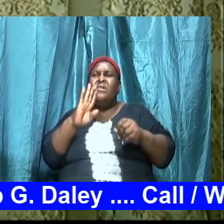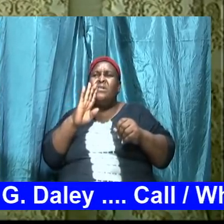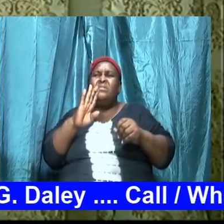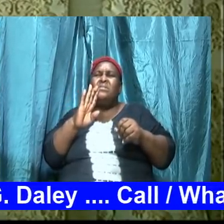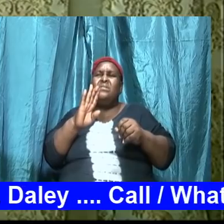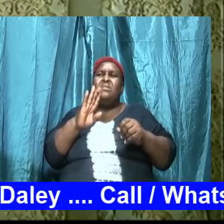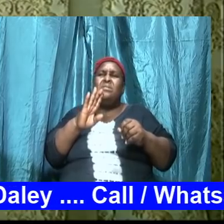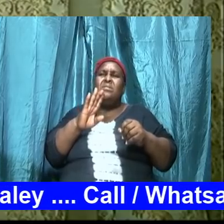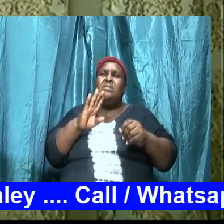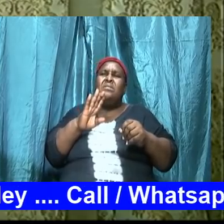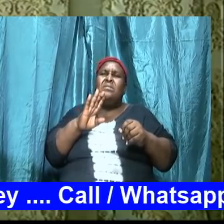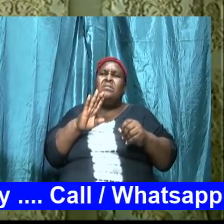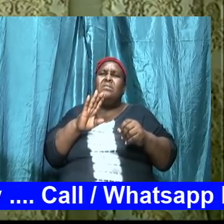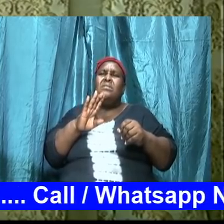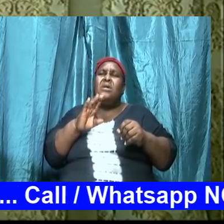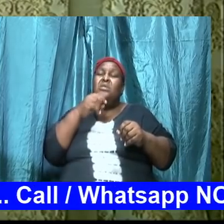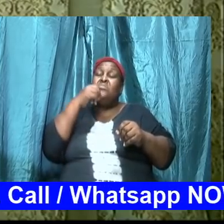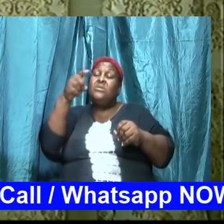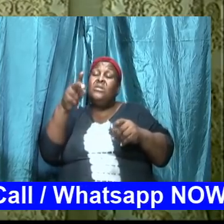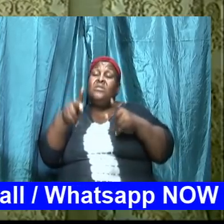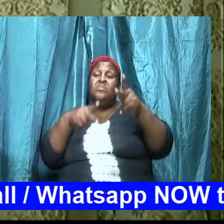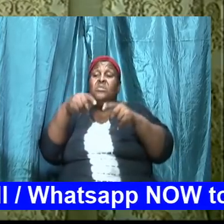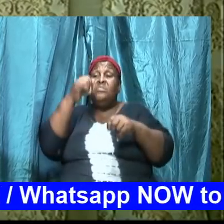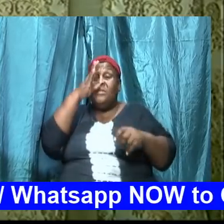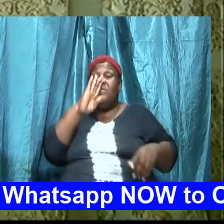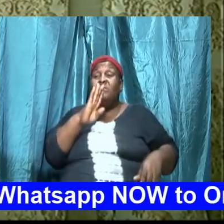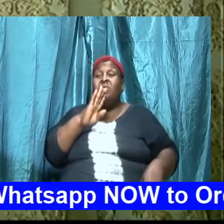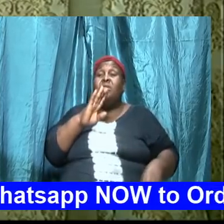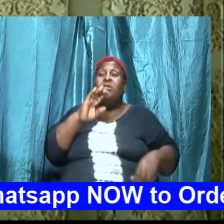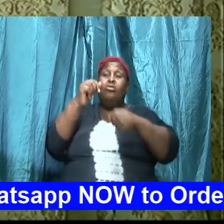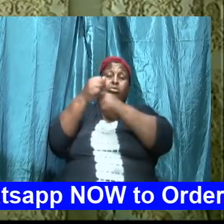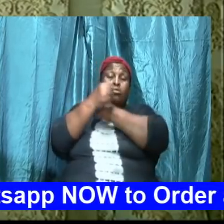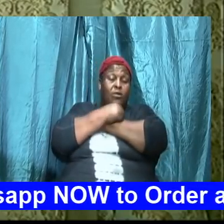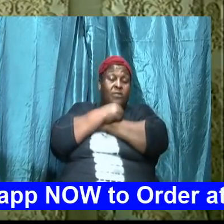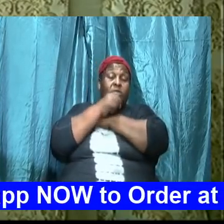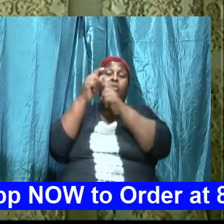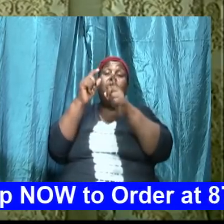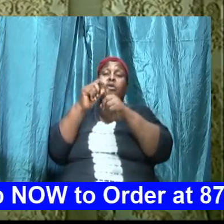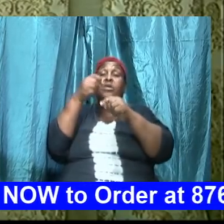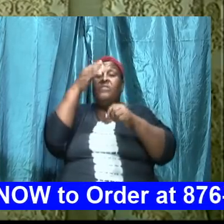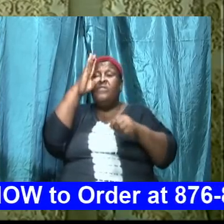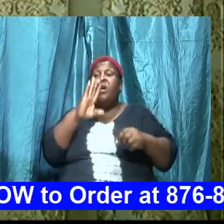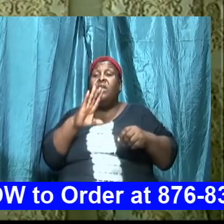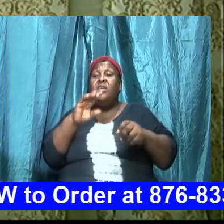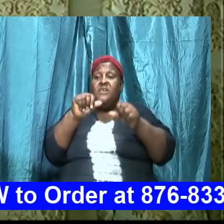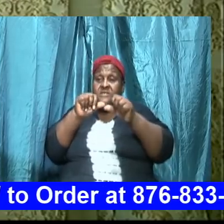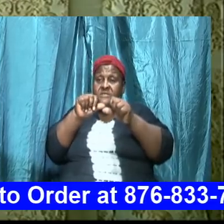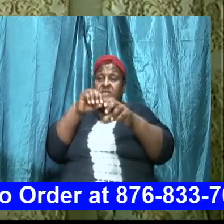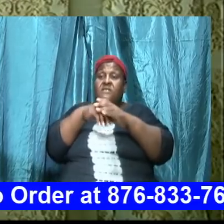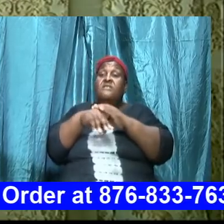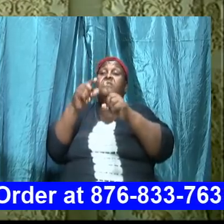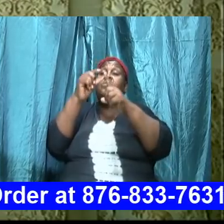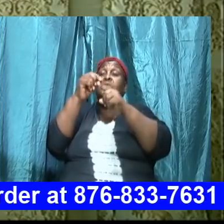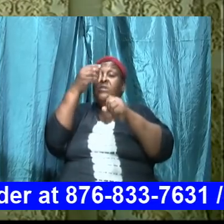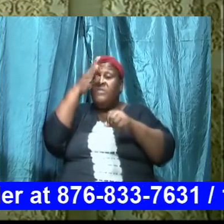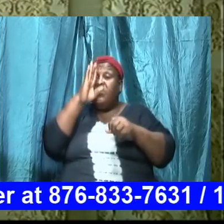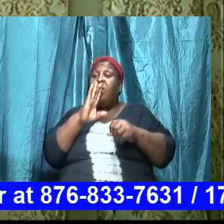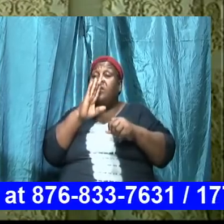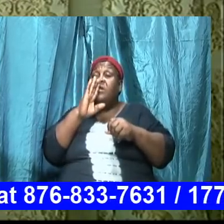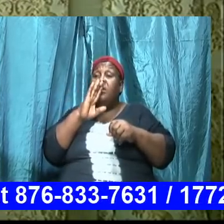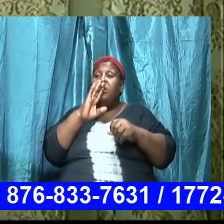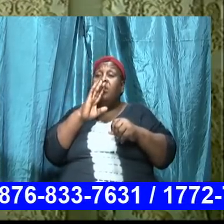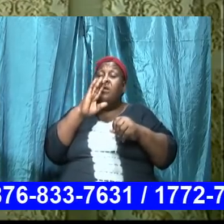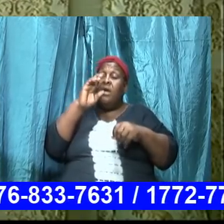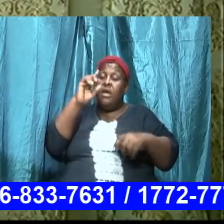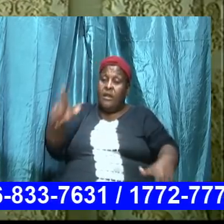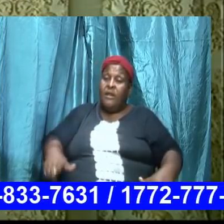and I am challenging the people of God love the word stay in the word walk